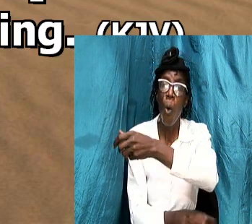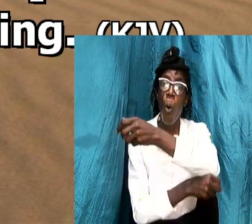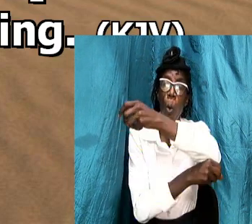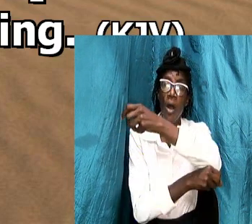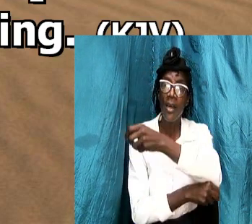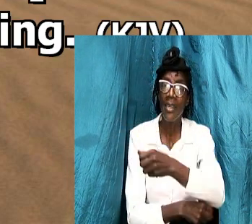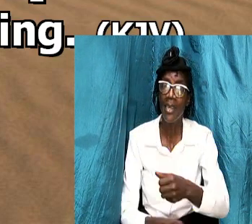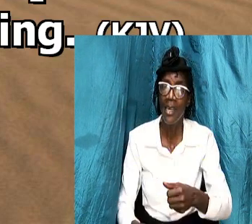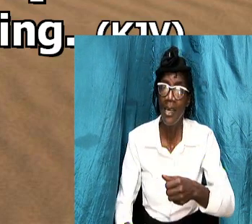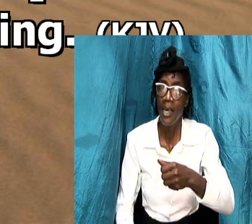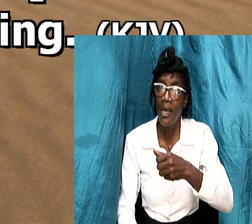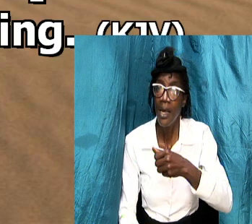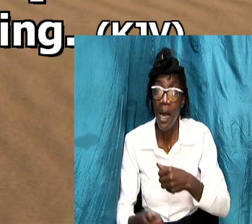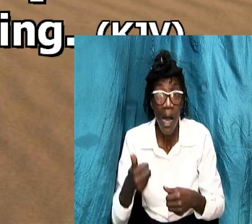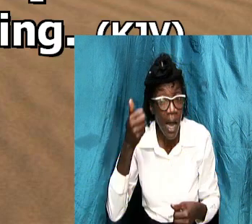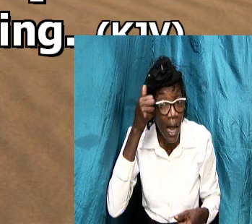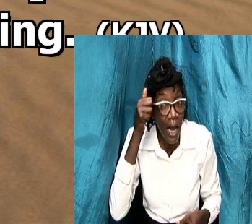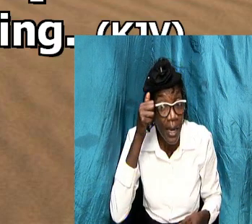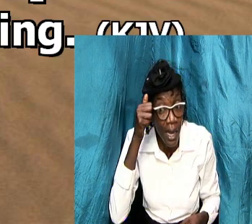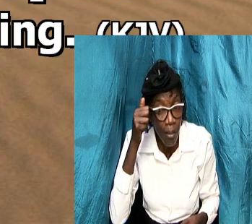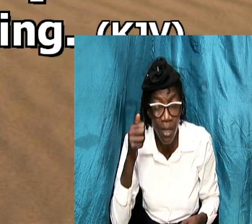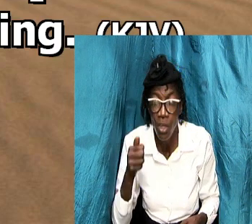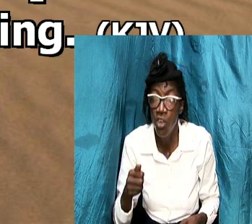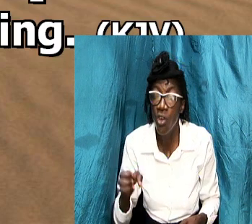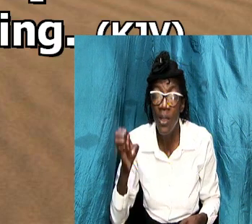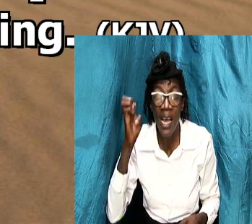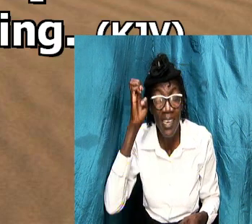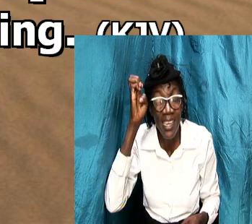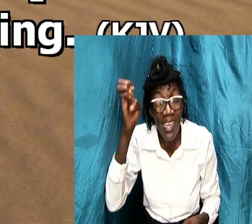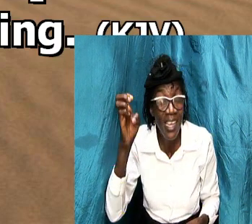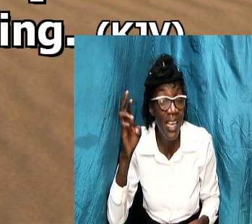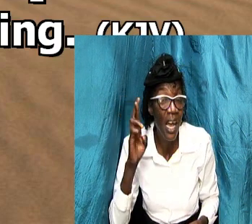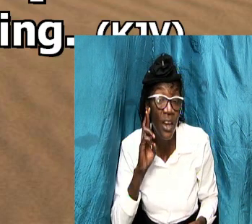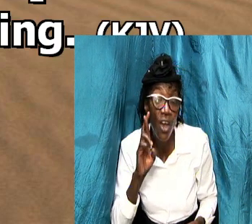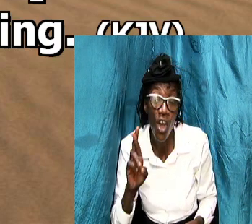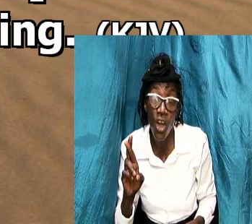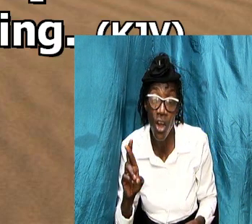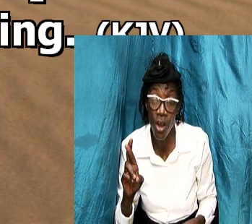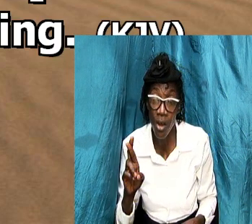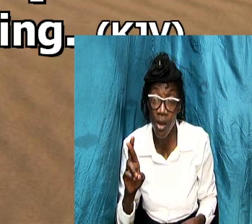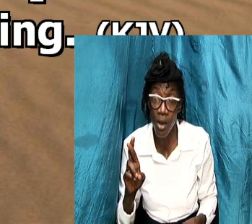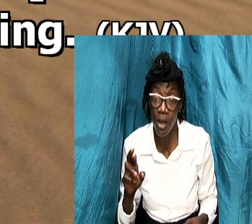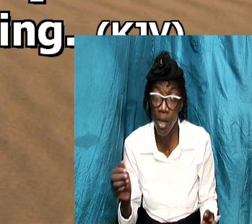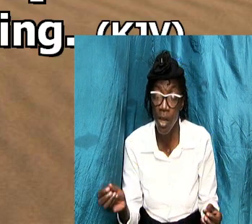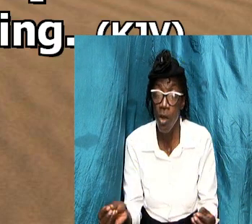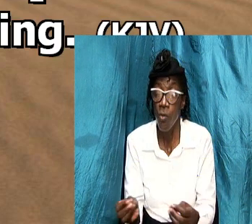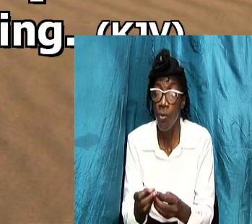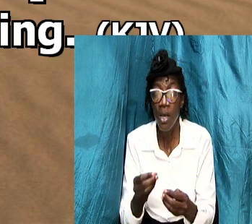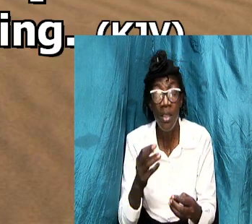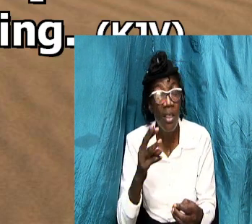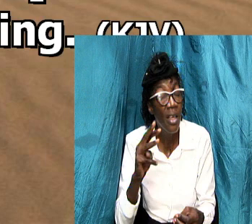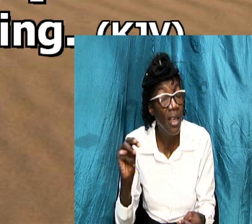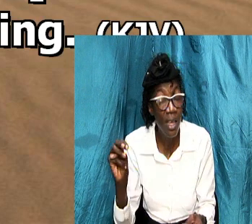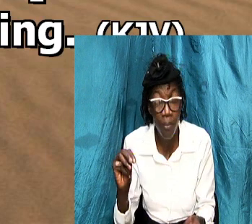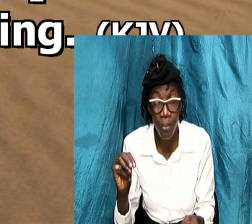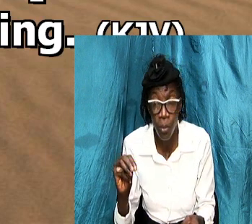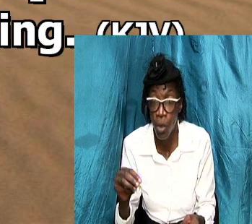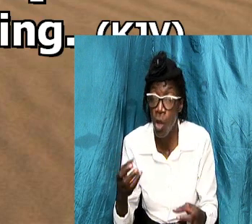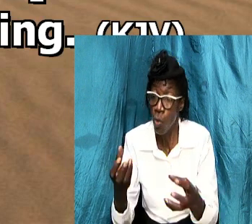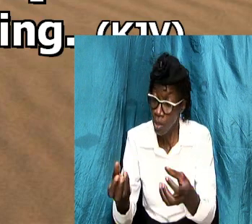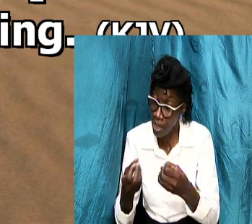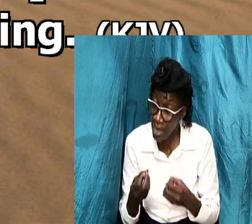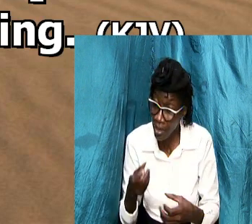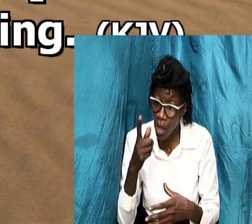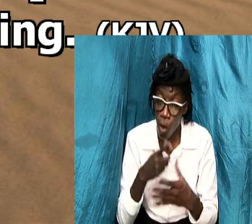that he and her with him could achieve and accomplish that which god mandated